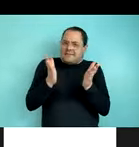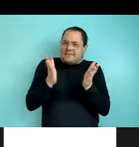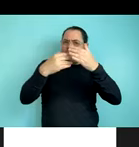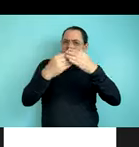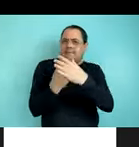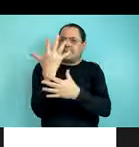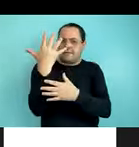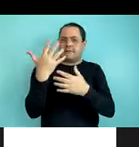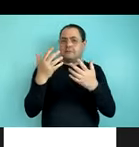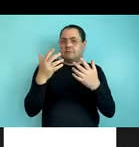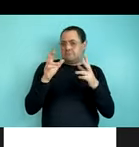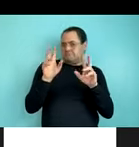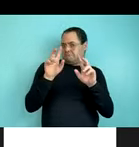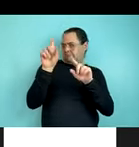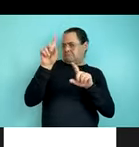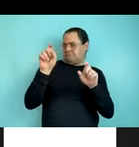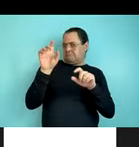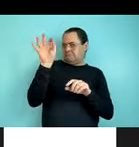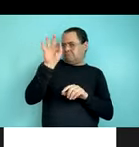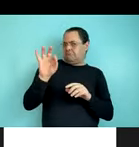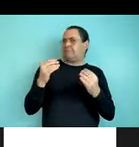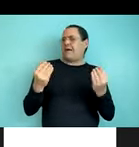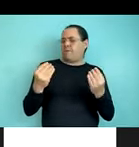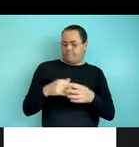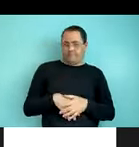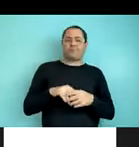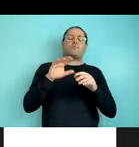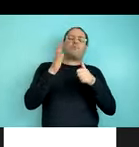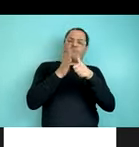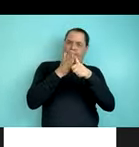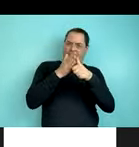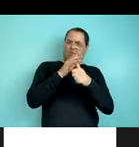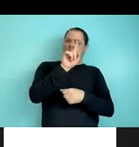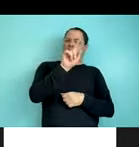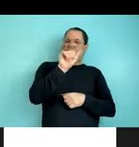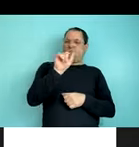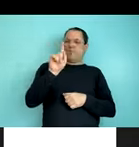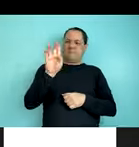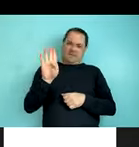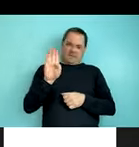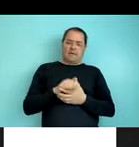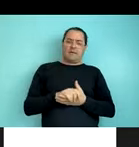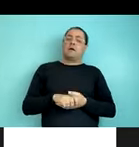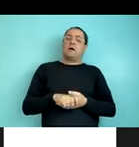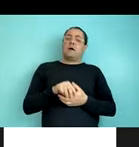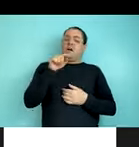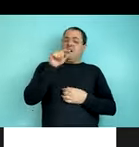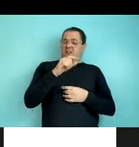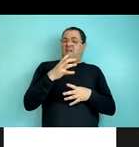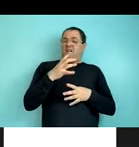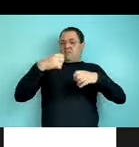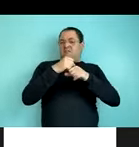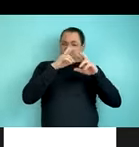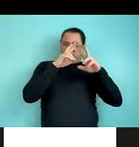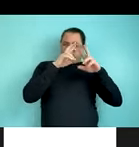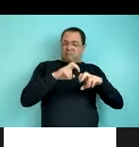Okay, so jumping into the corpus studies. As I mentioned before, these corpuses, these corpora, were analyzed,